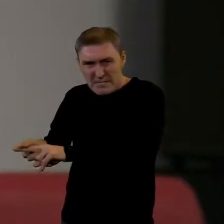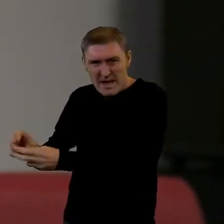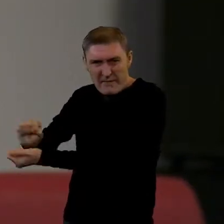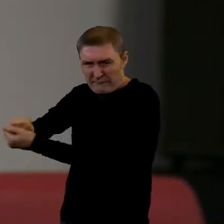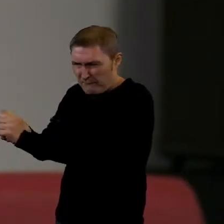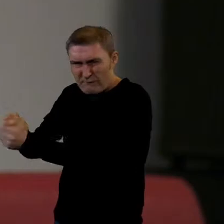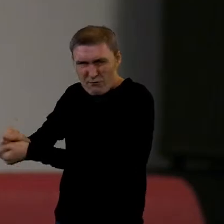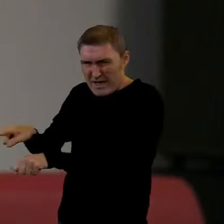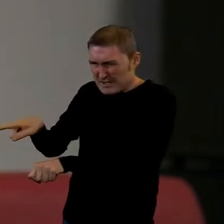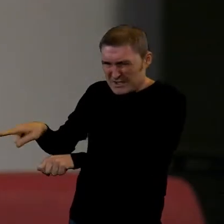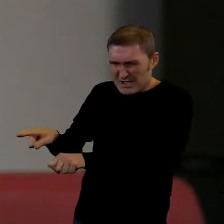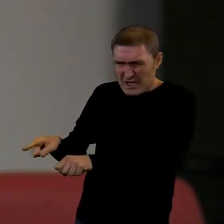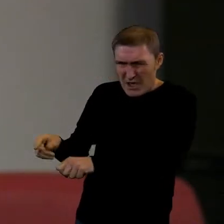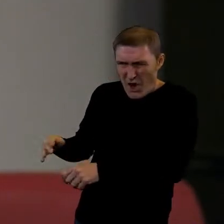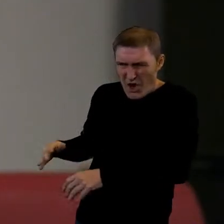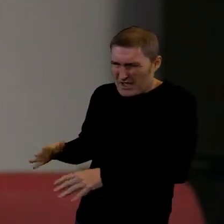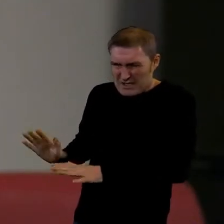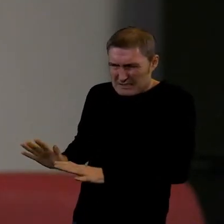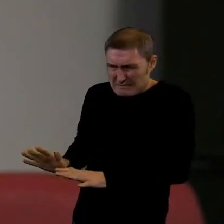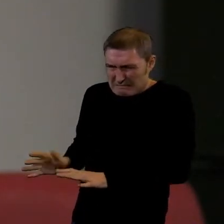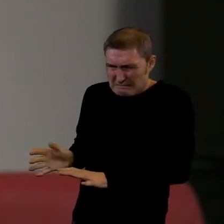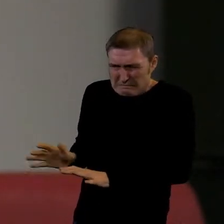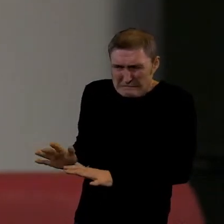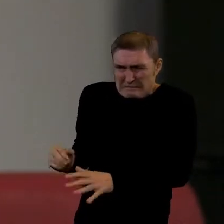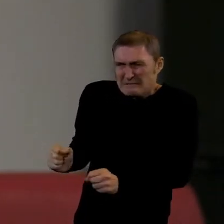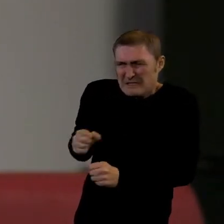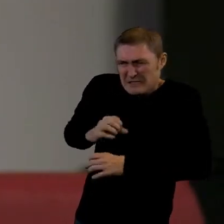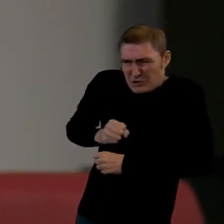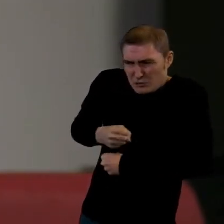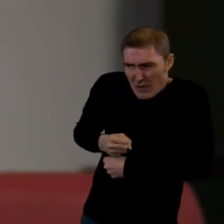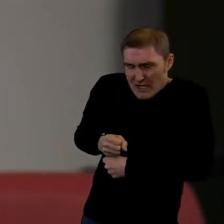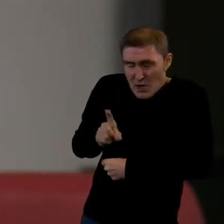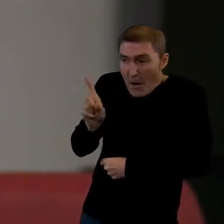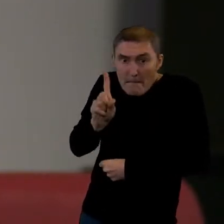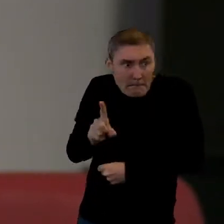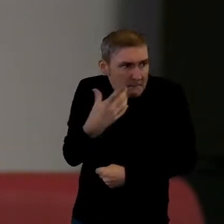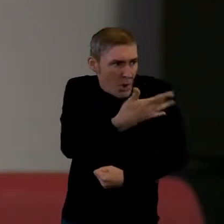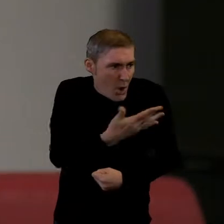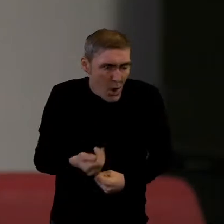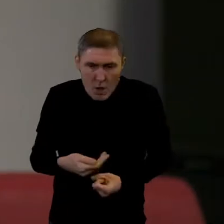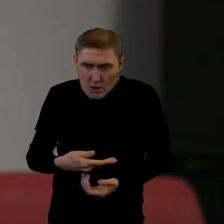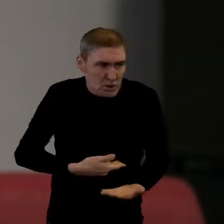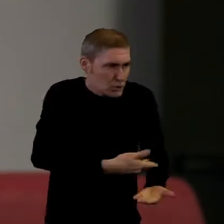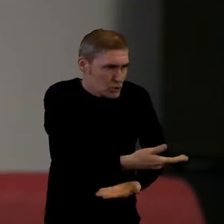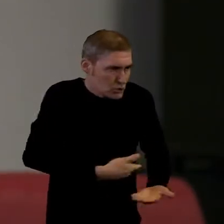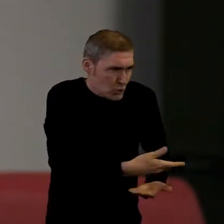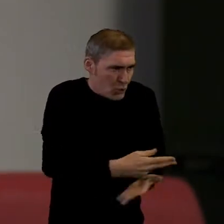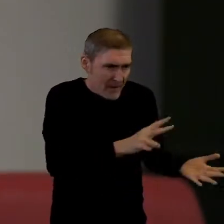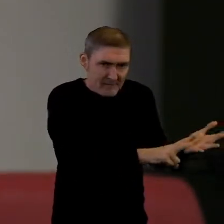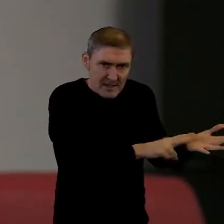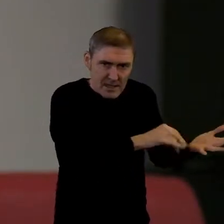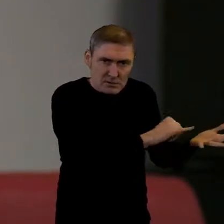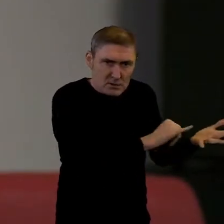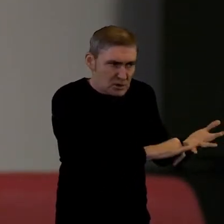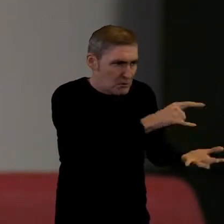cases where I've sat for an hour, virtually said nothing and the victim at the end of it said, oh thank you so much, you've done so much for me